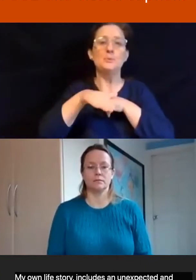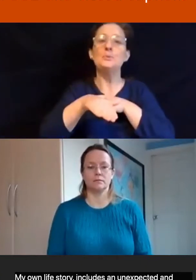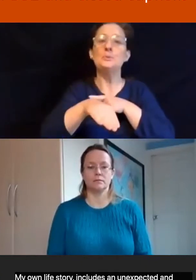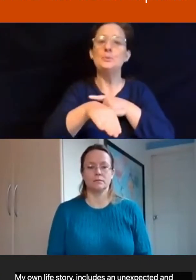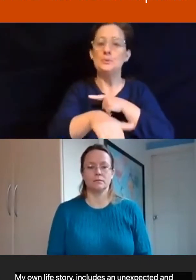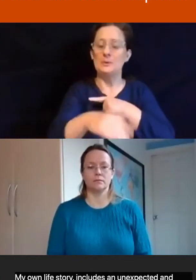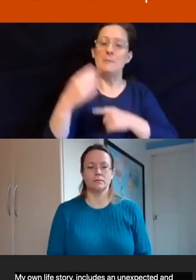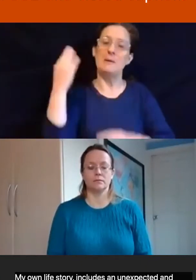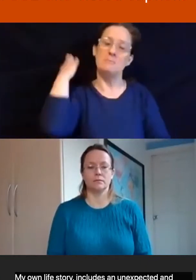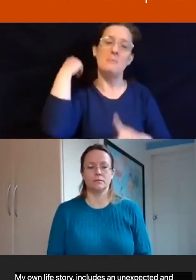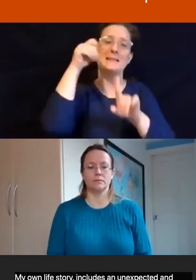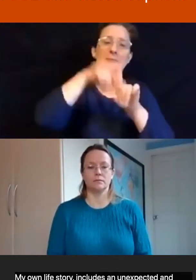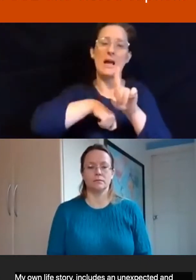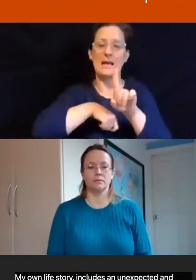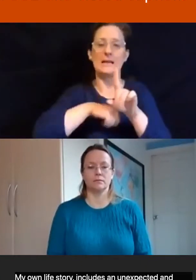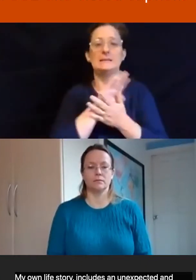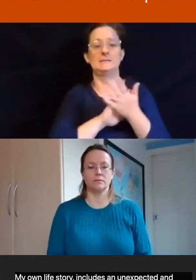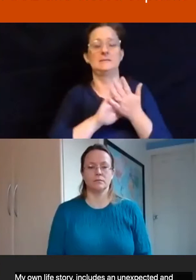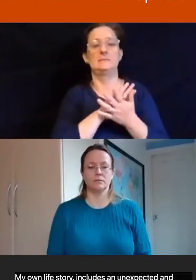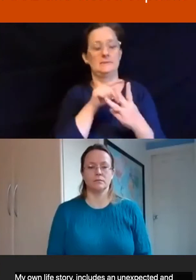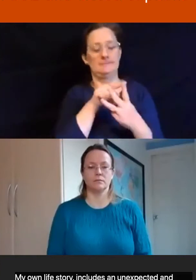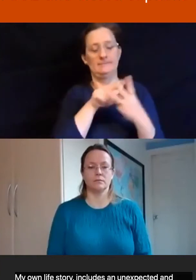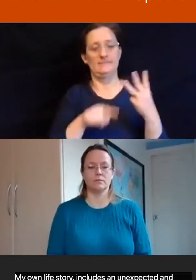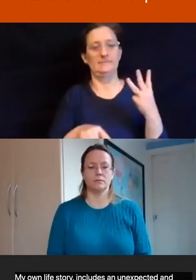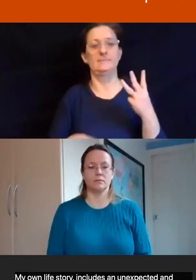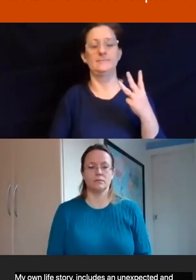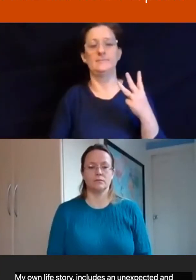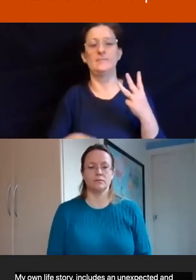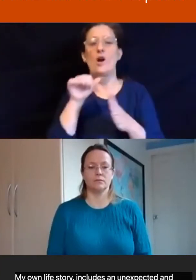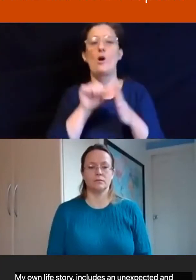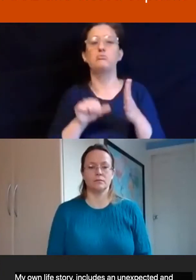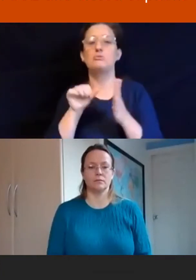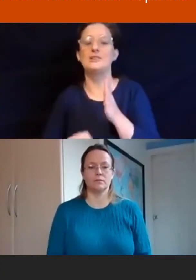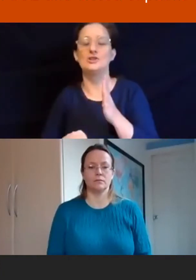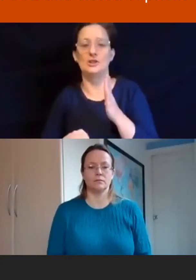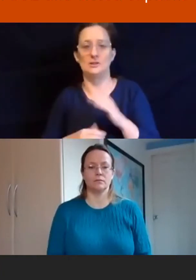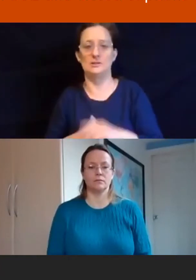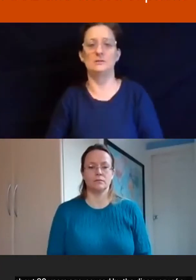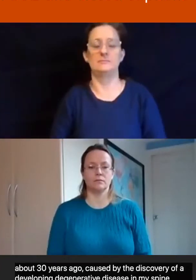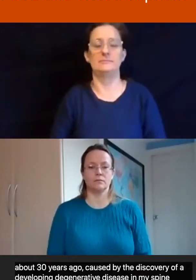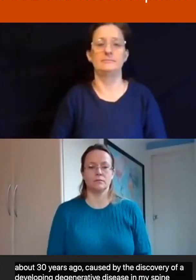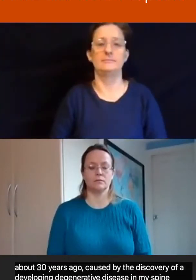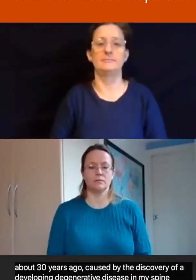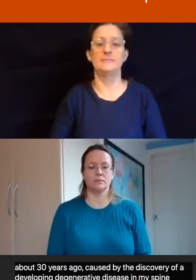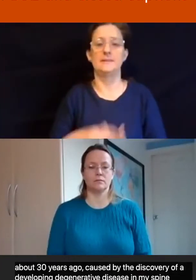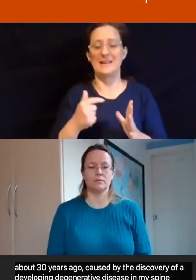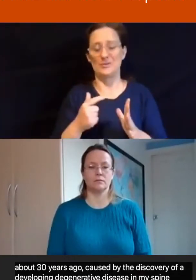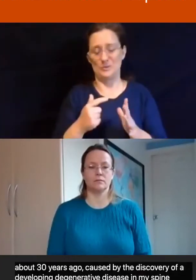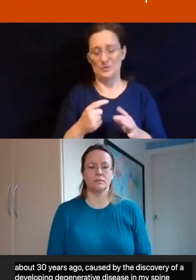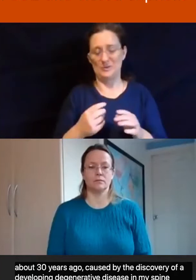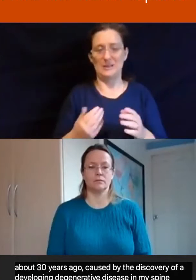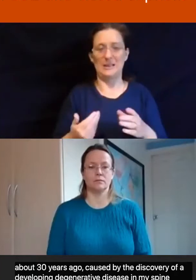necessitating three major spinal spinal operations and the implanting of scaffolding, and I'm